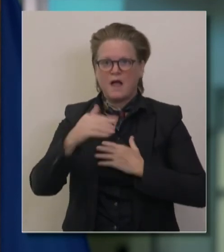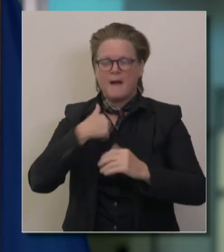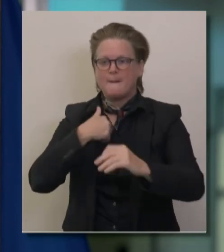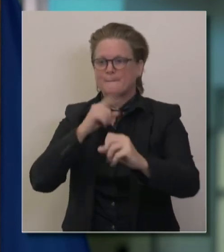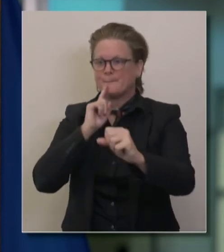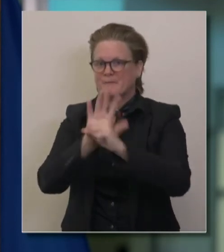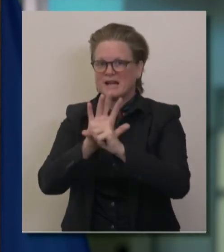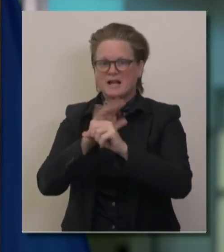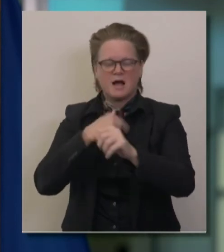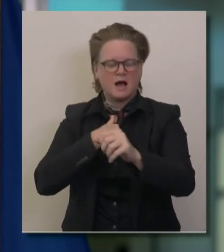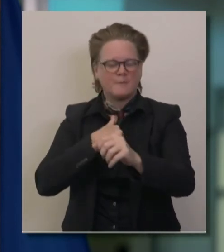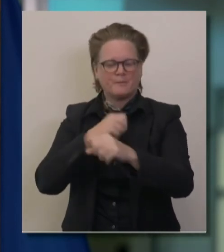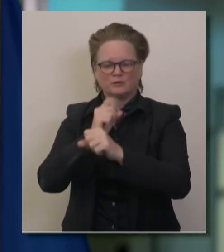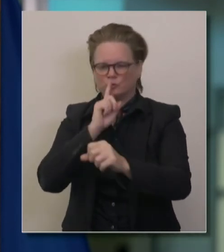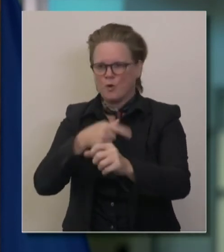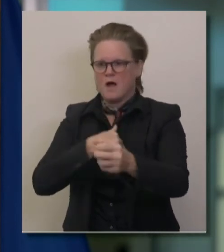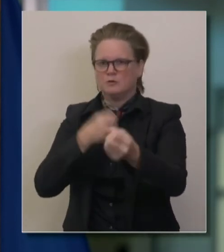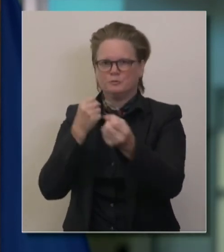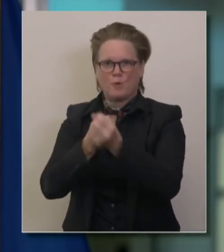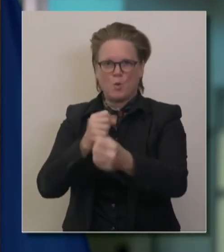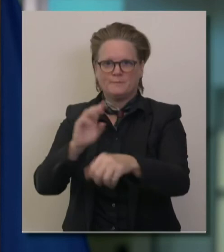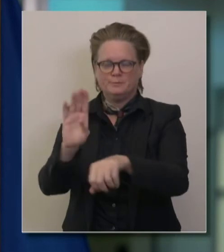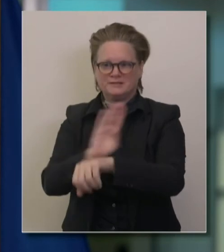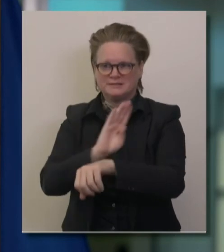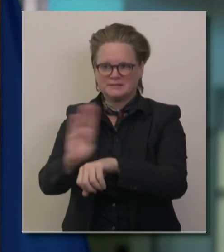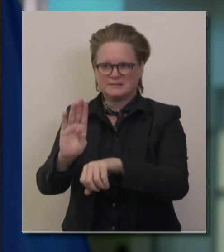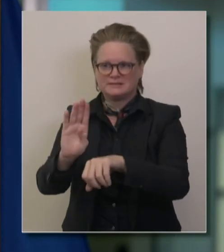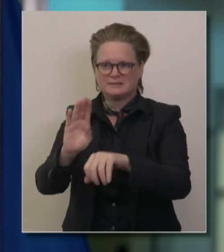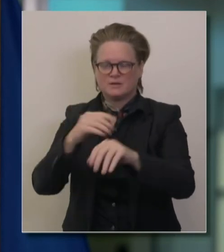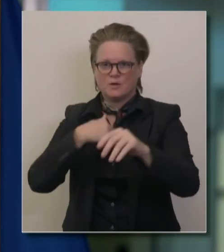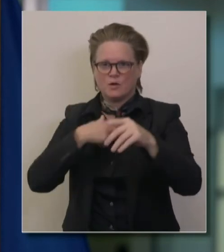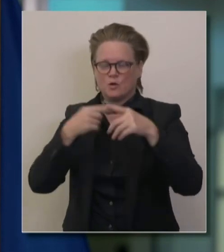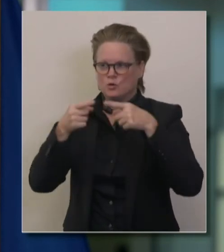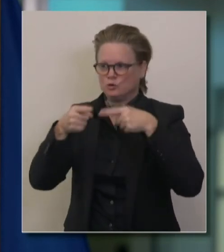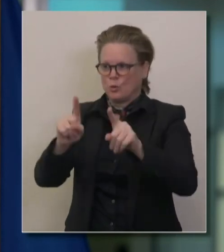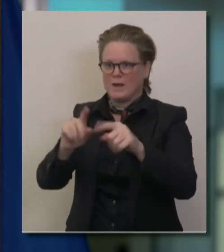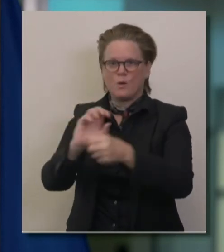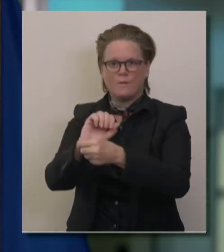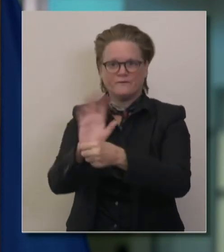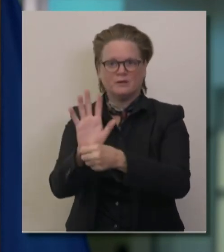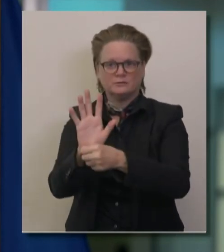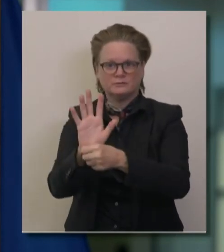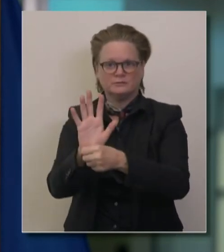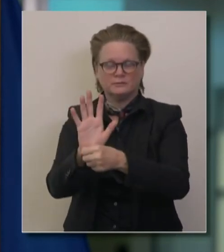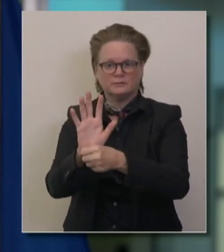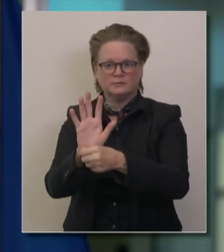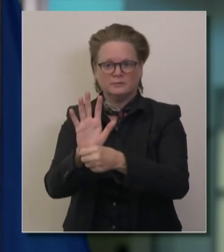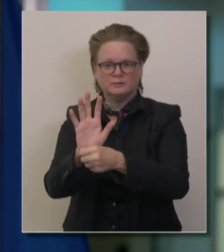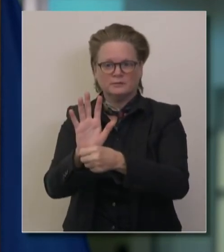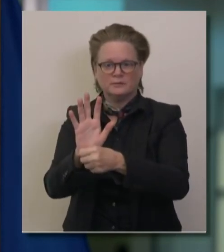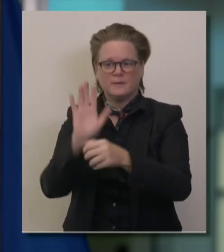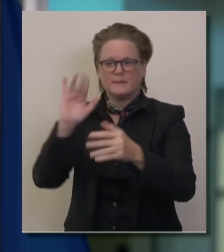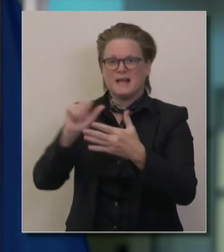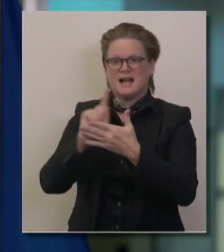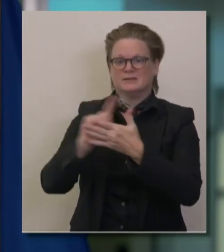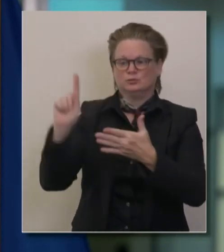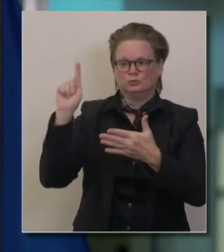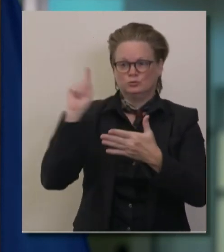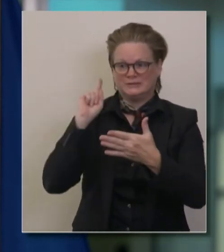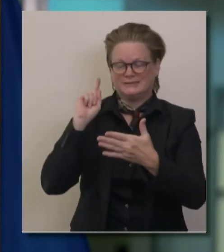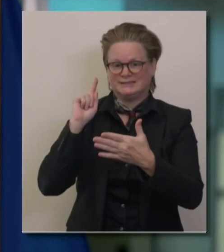supporting our small businesses during this trying and challenging time. You saw just last week, the state of California put up half a billion dollars,